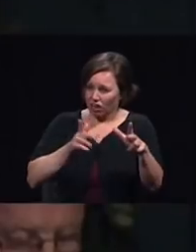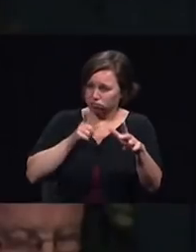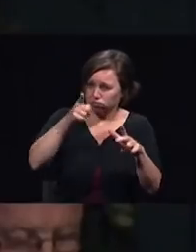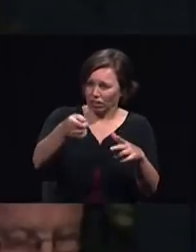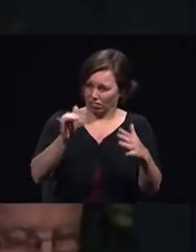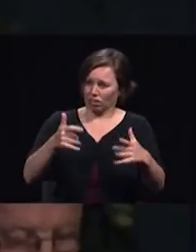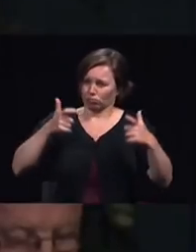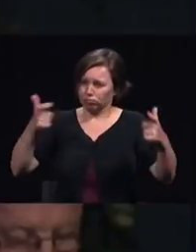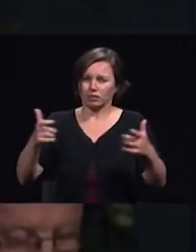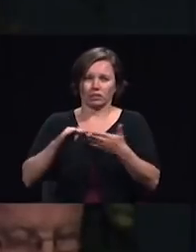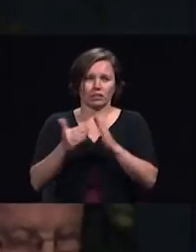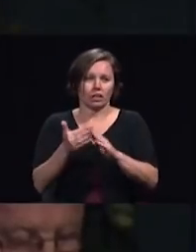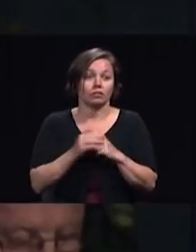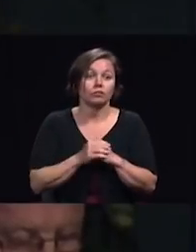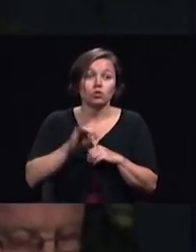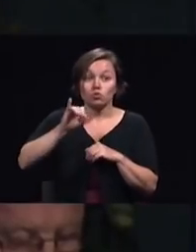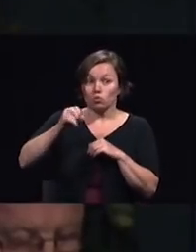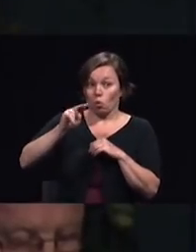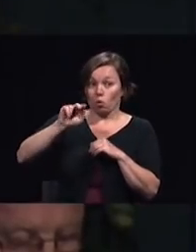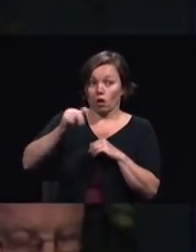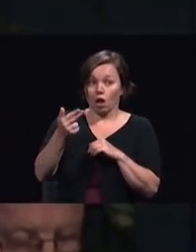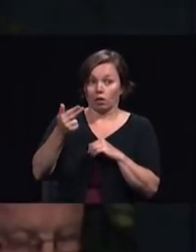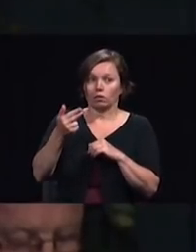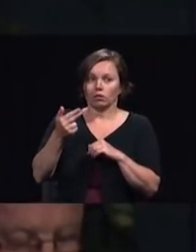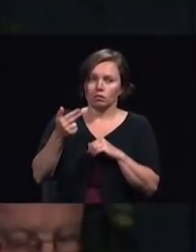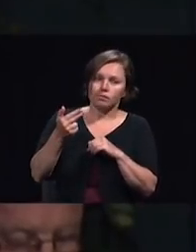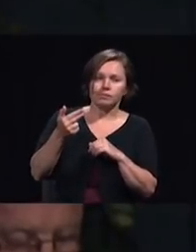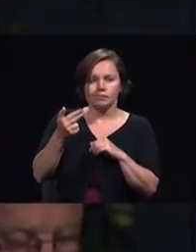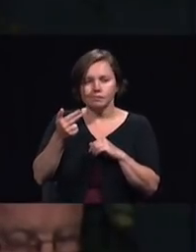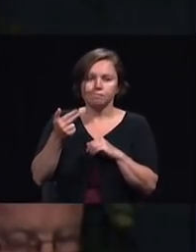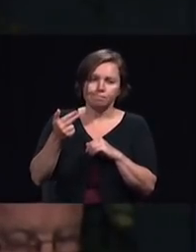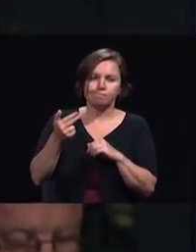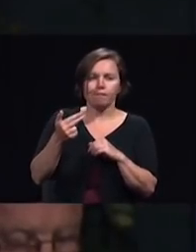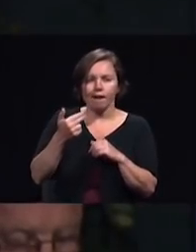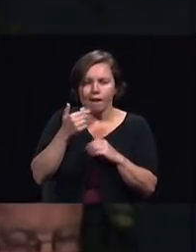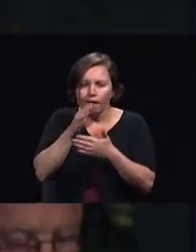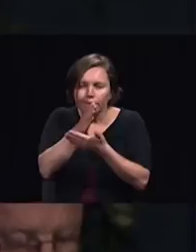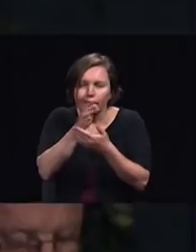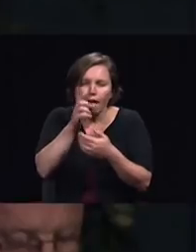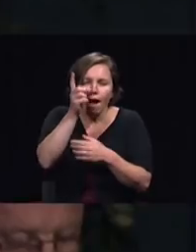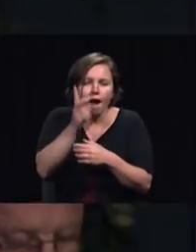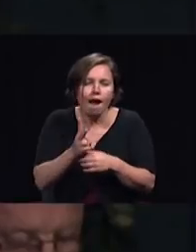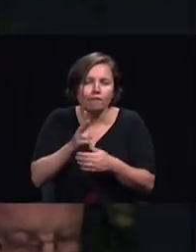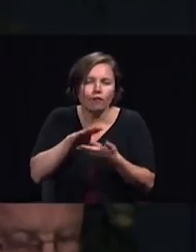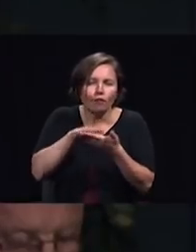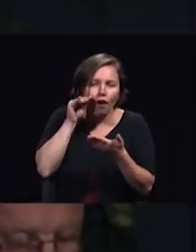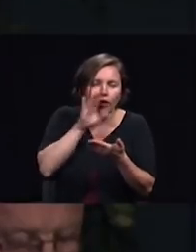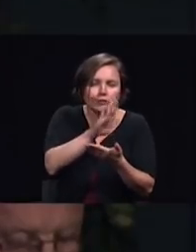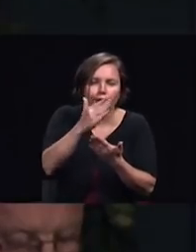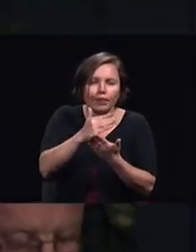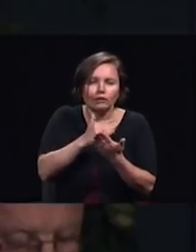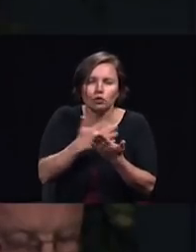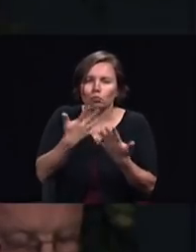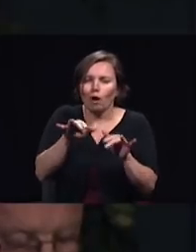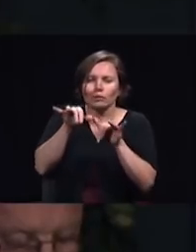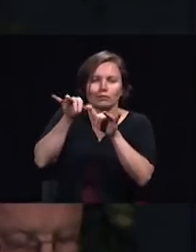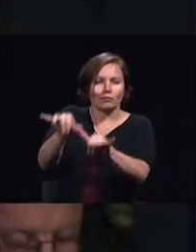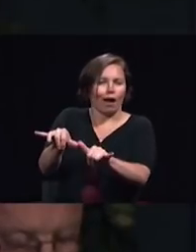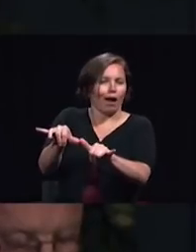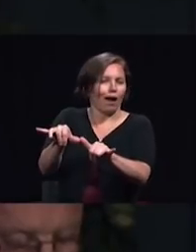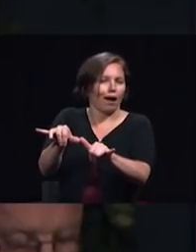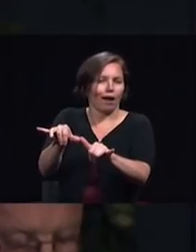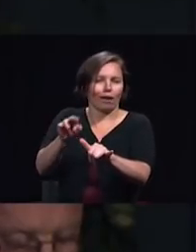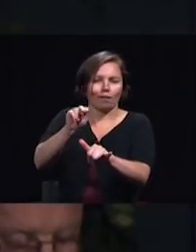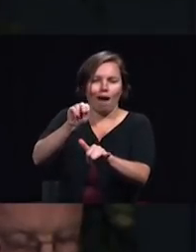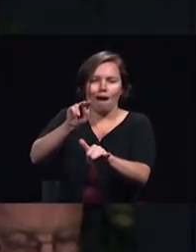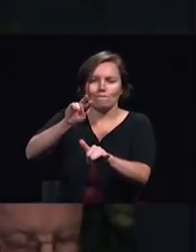Jonah had partially learned his lesson he didn't want to spend another three days in the